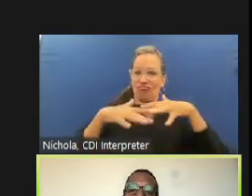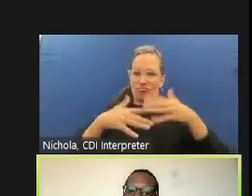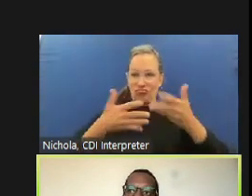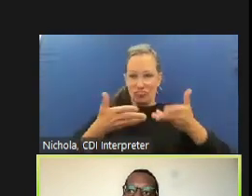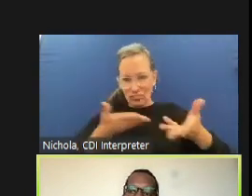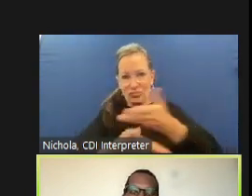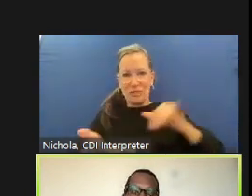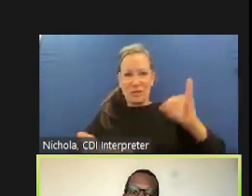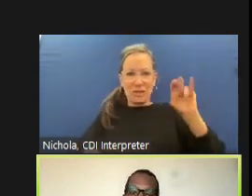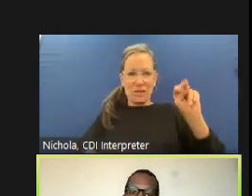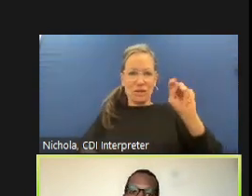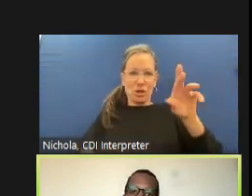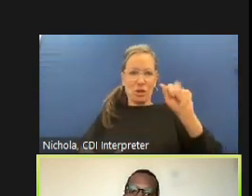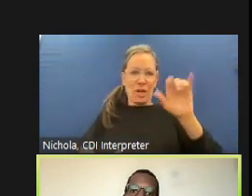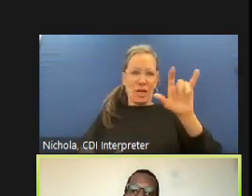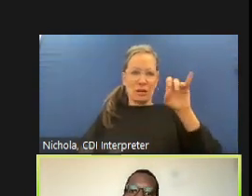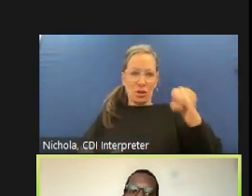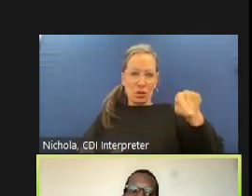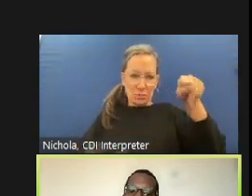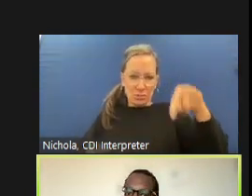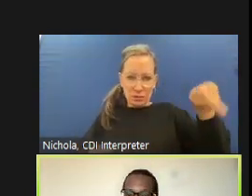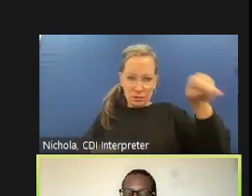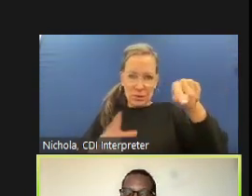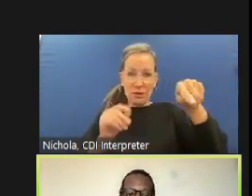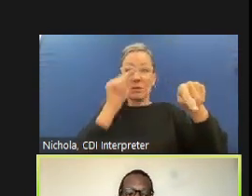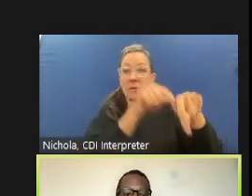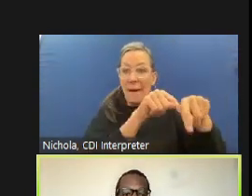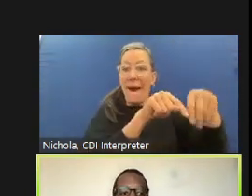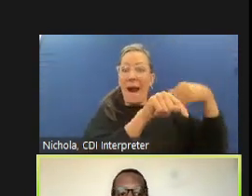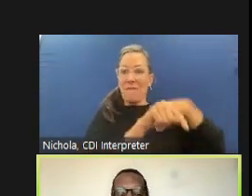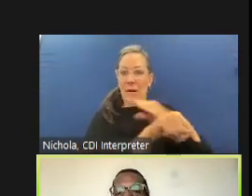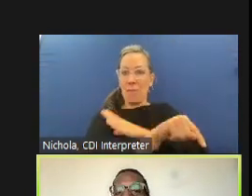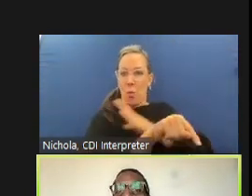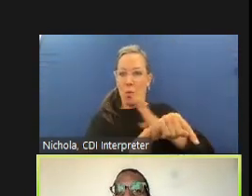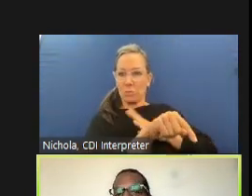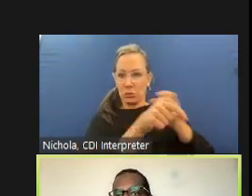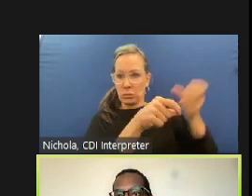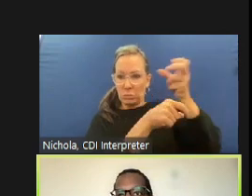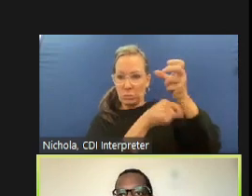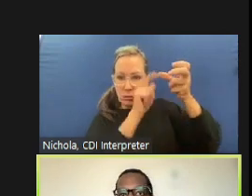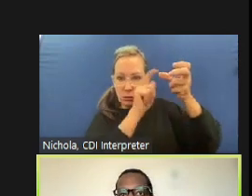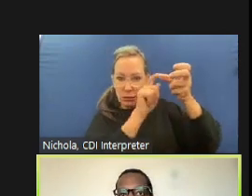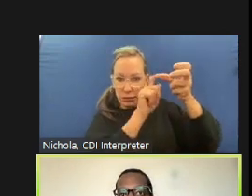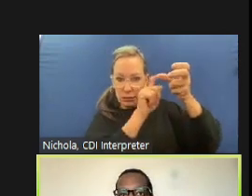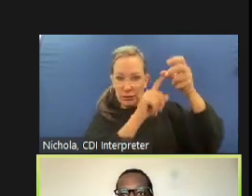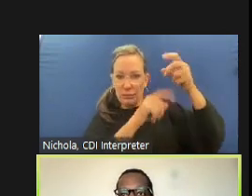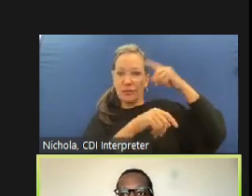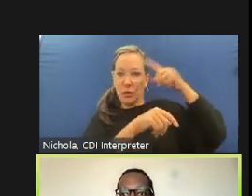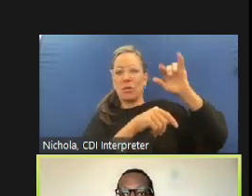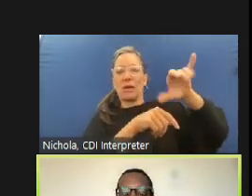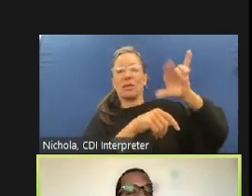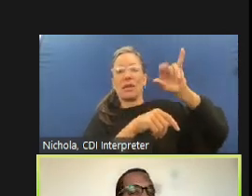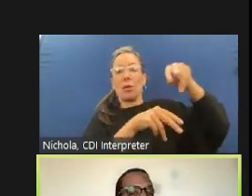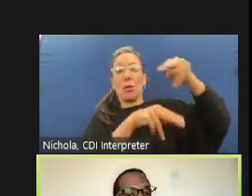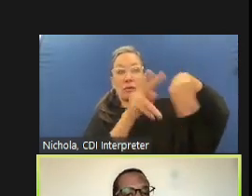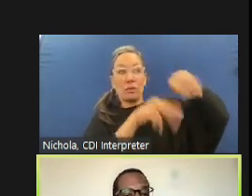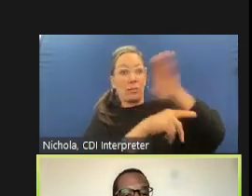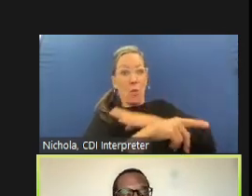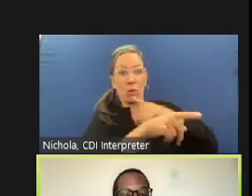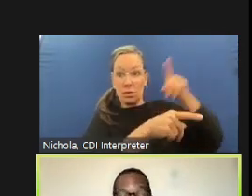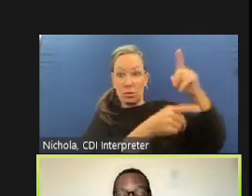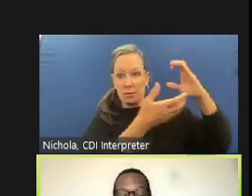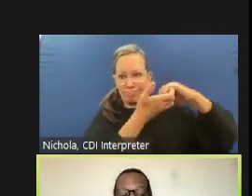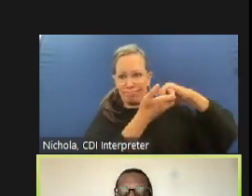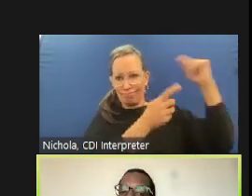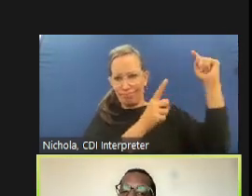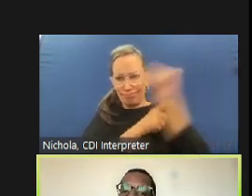oversight board will engage with the community once it's established and i think perhaps most importantly